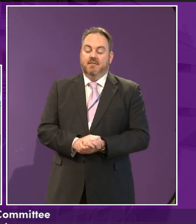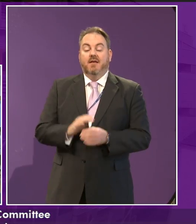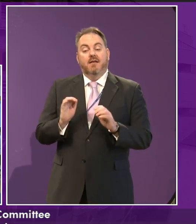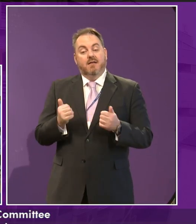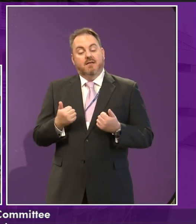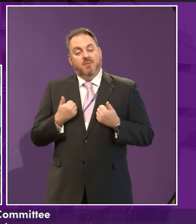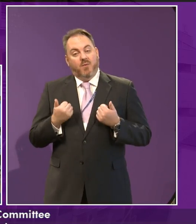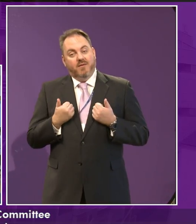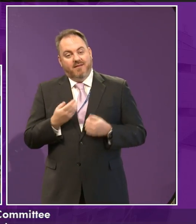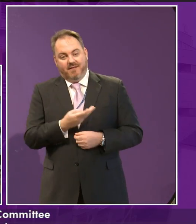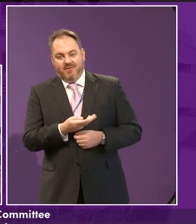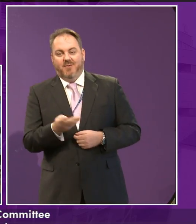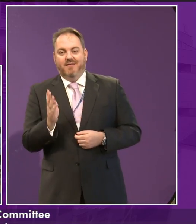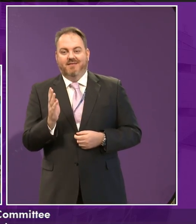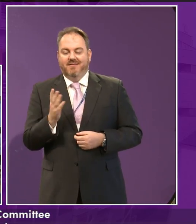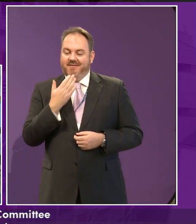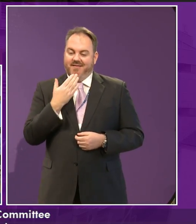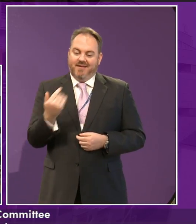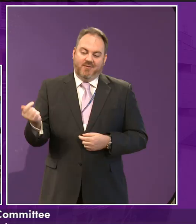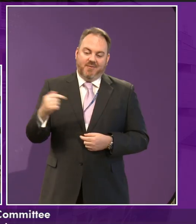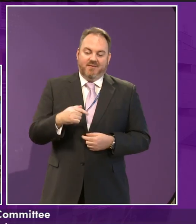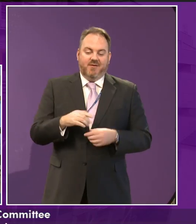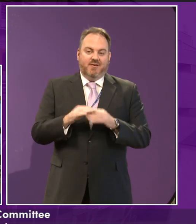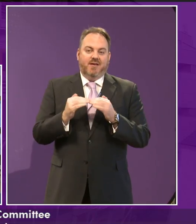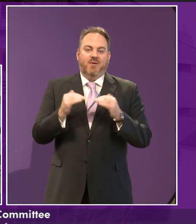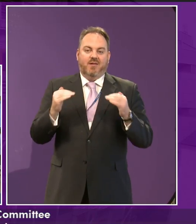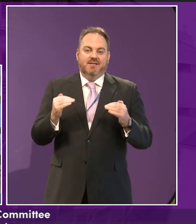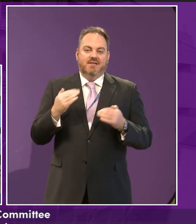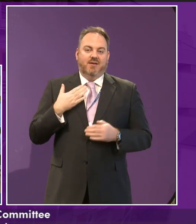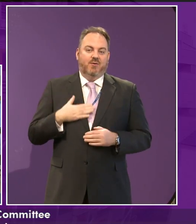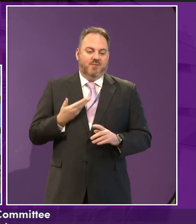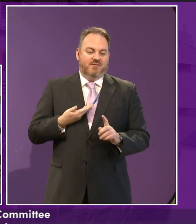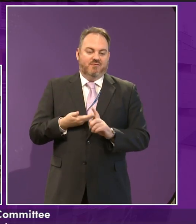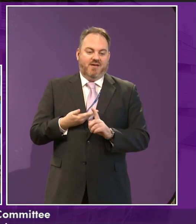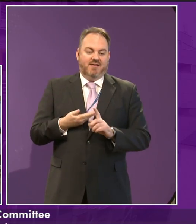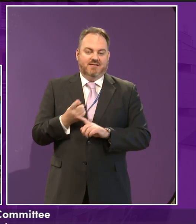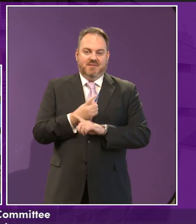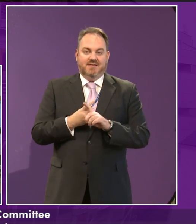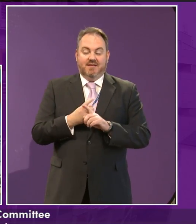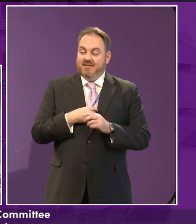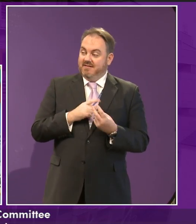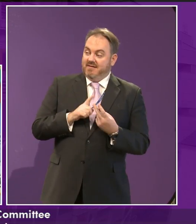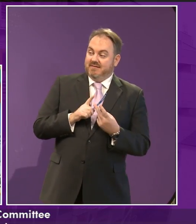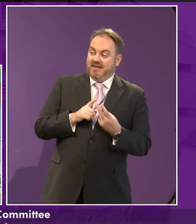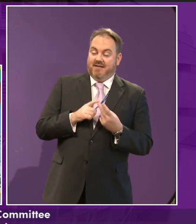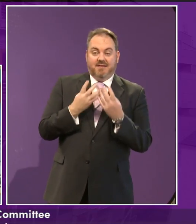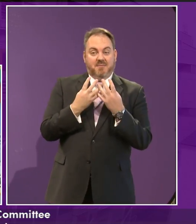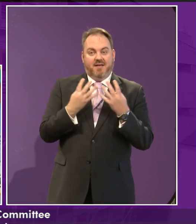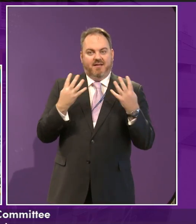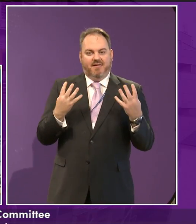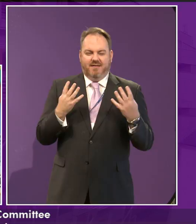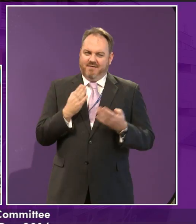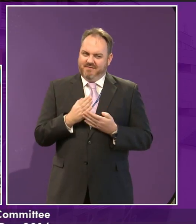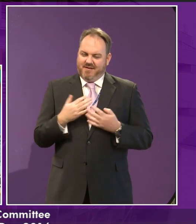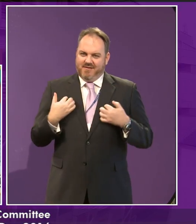Good morning and welcome back to the Equalities and Human Rights Committee this morning. Our second panel for this morning is a